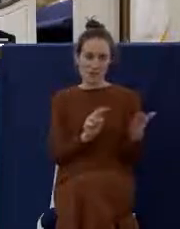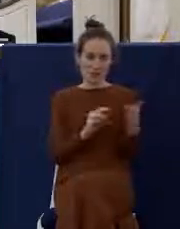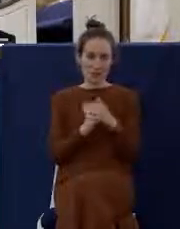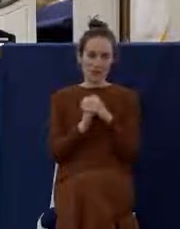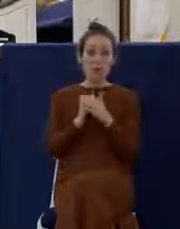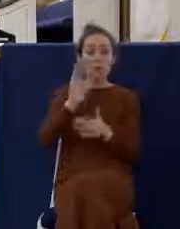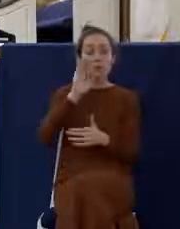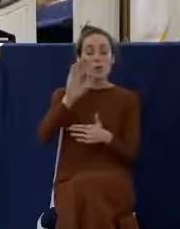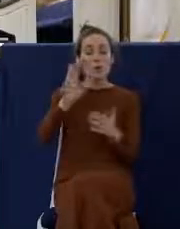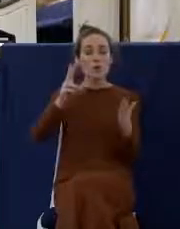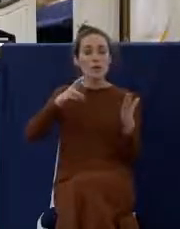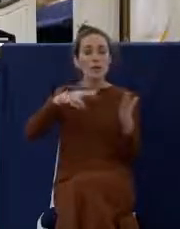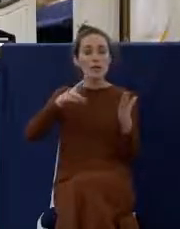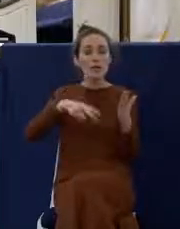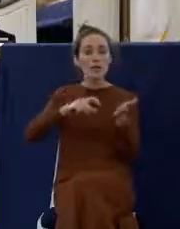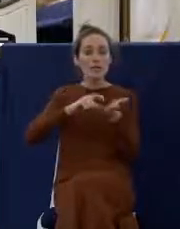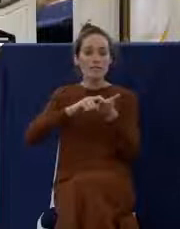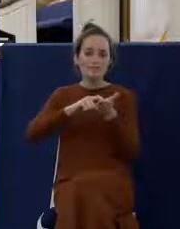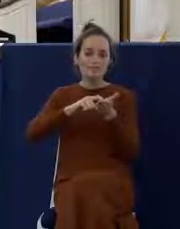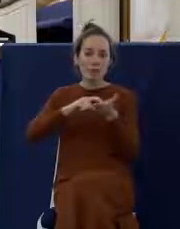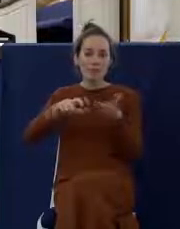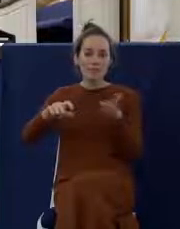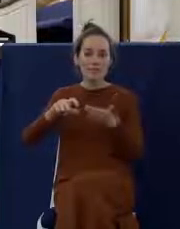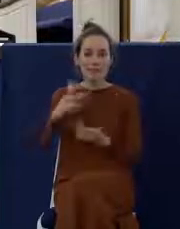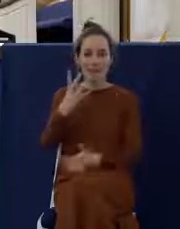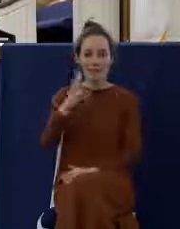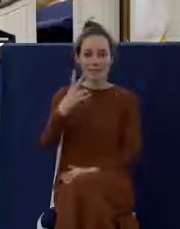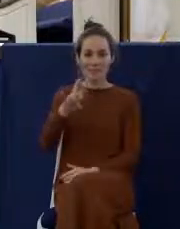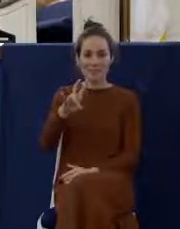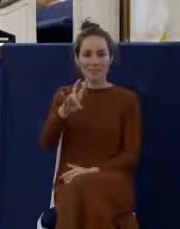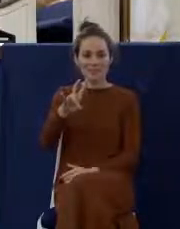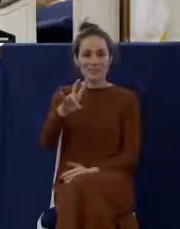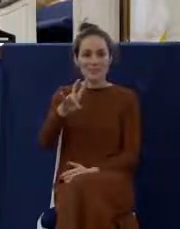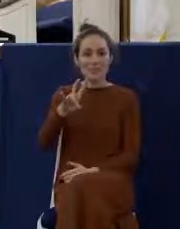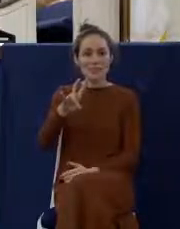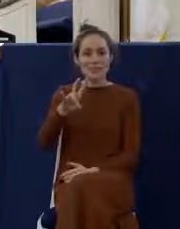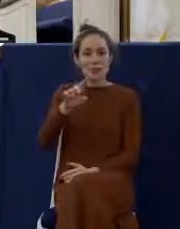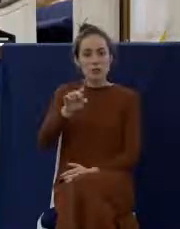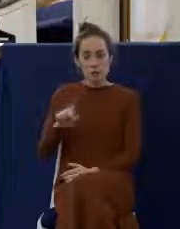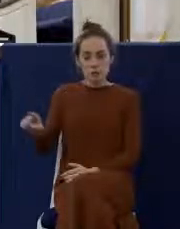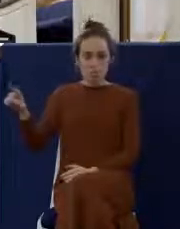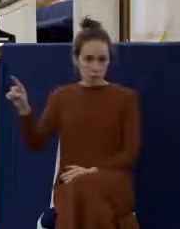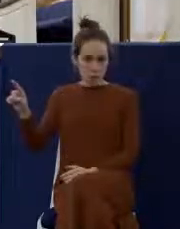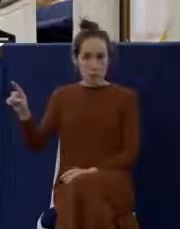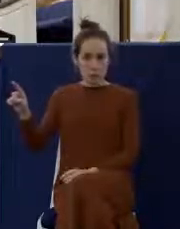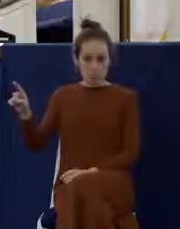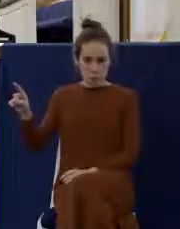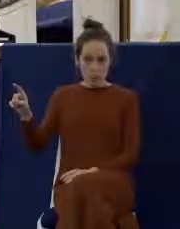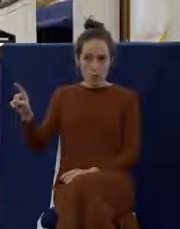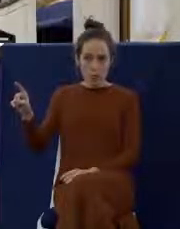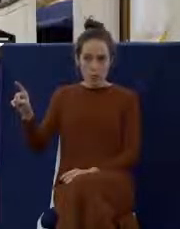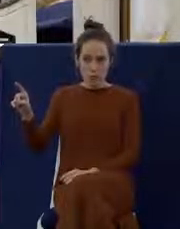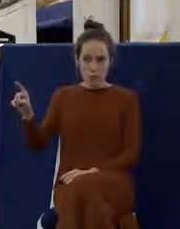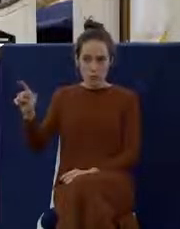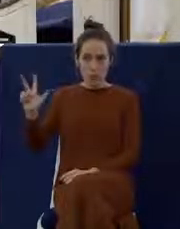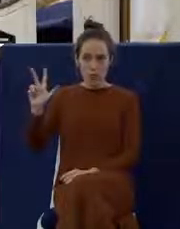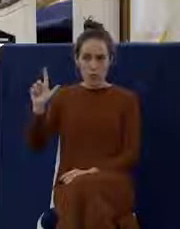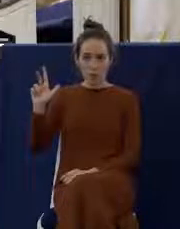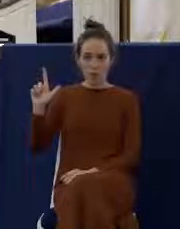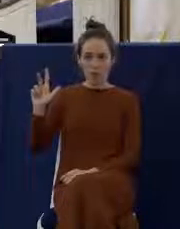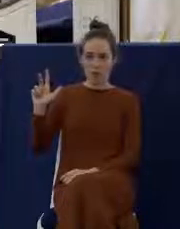want to read verse 17 down to verse 23.